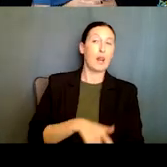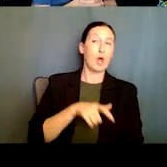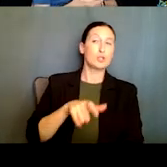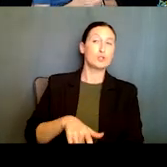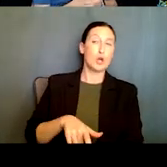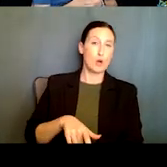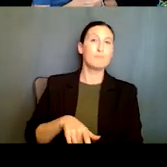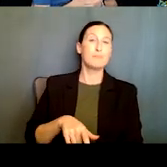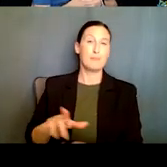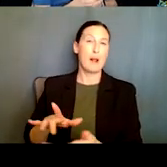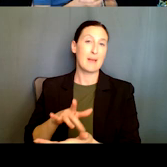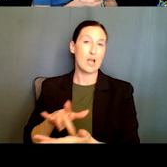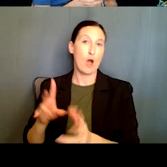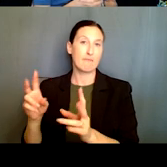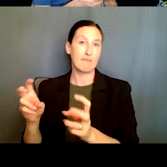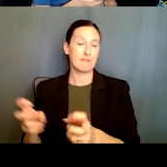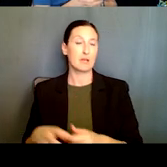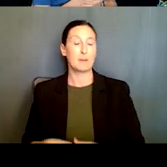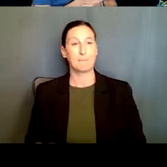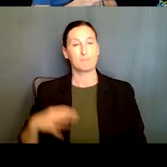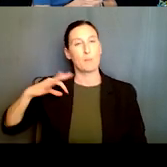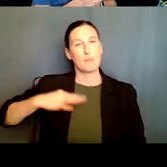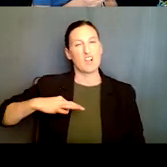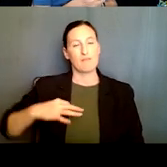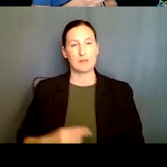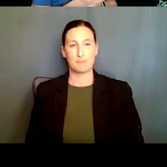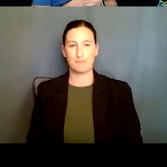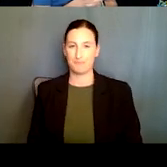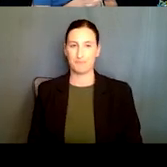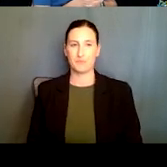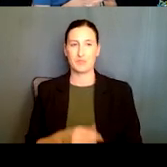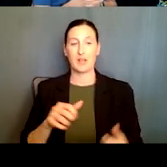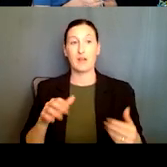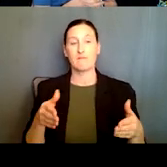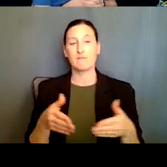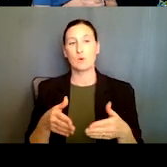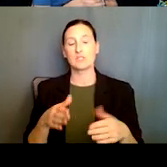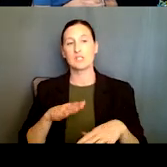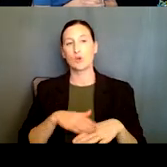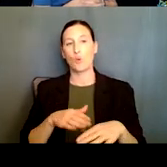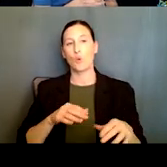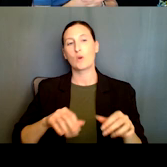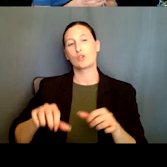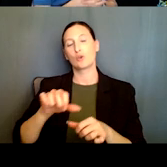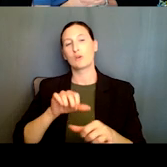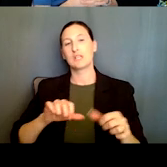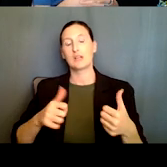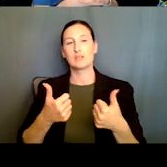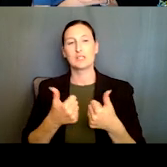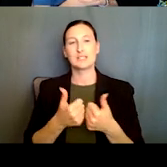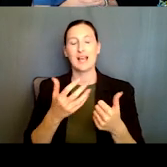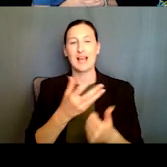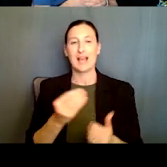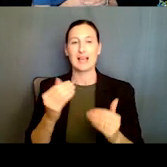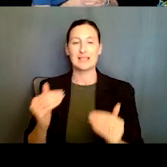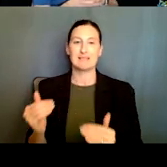payoff, uh, to focus in particular on societal challenges and enhancing our national competitiveness